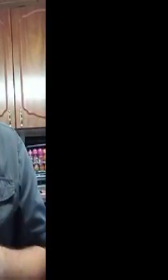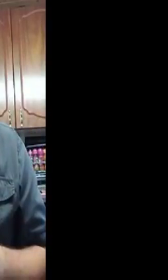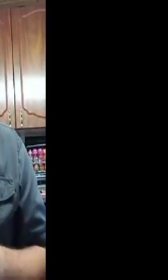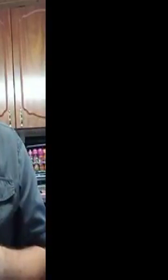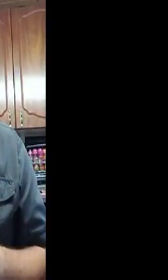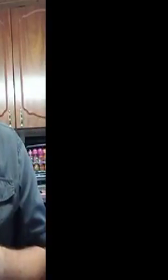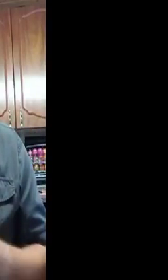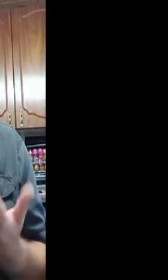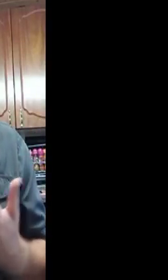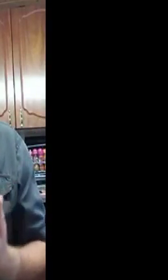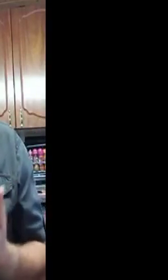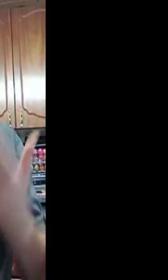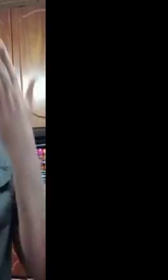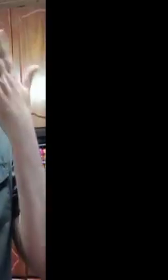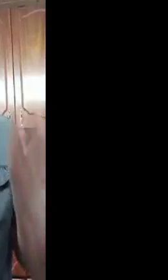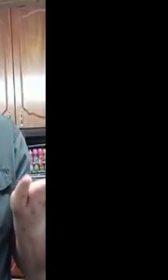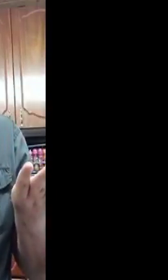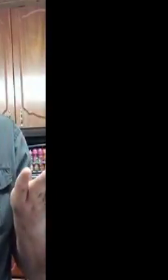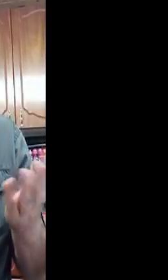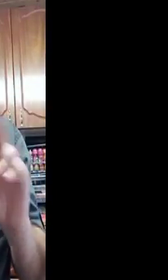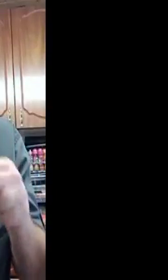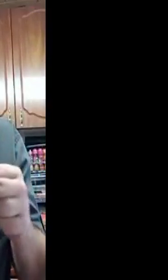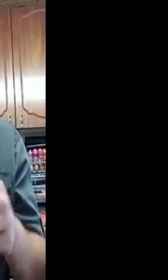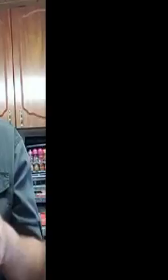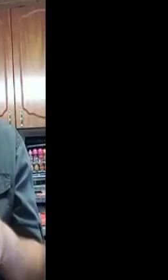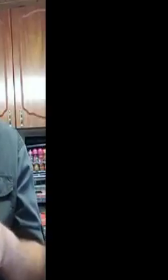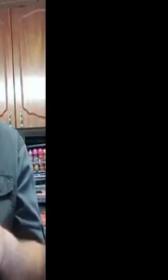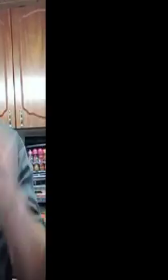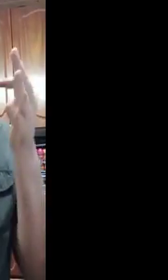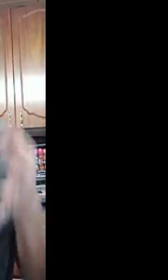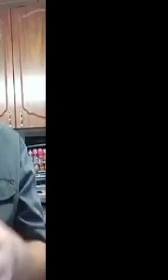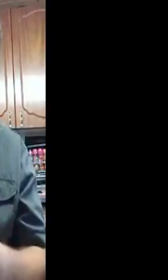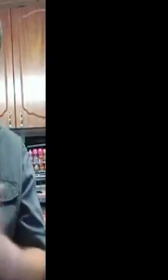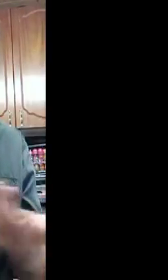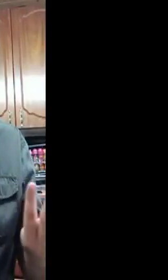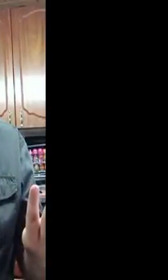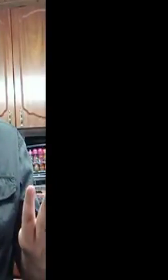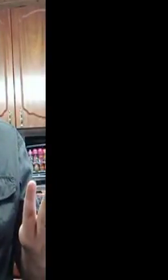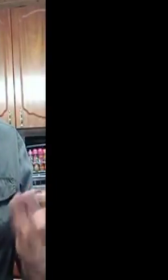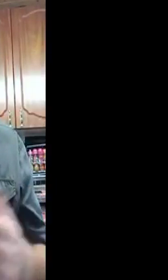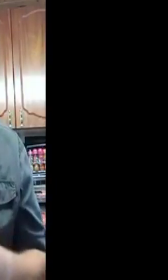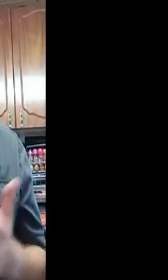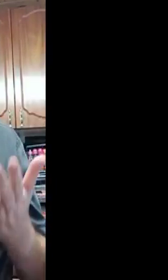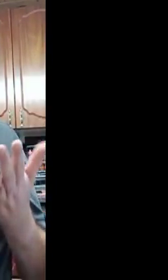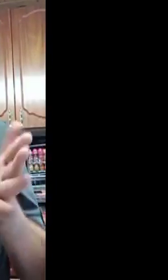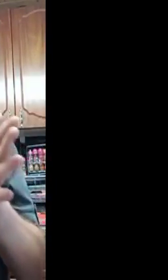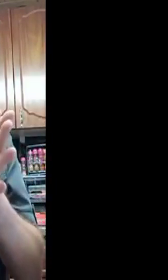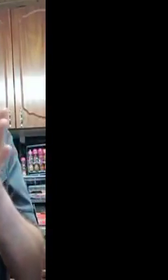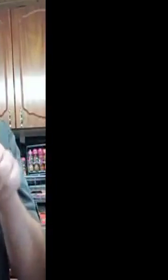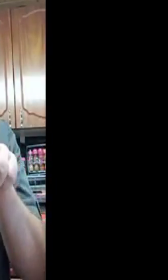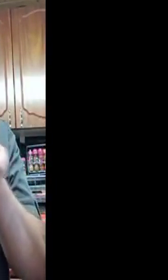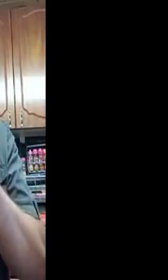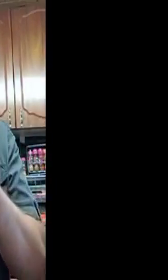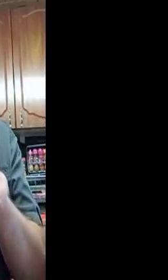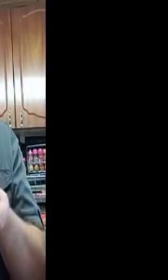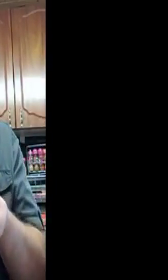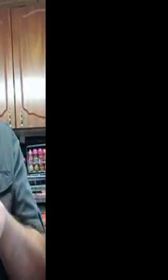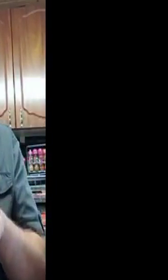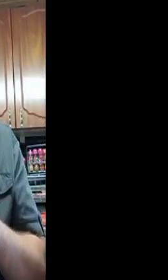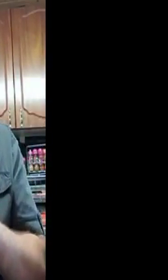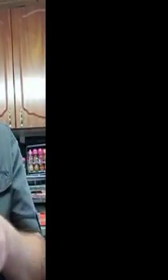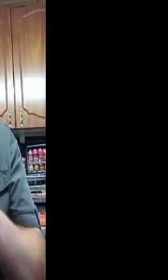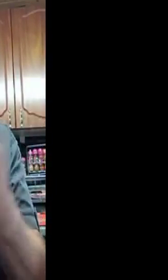So, we don't know, we won't know. Yeah, I mean, it's a similar meteorological situation. If you're asking about the